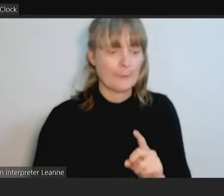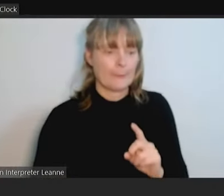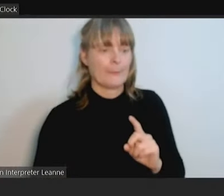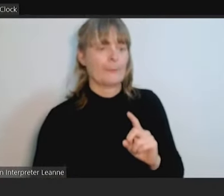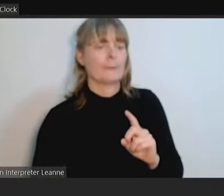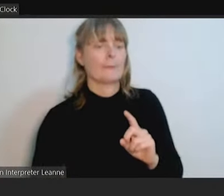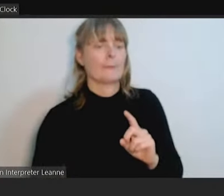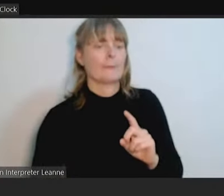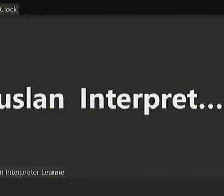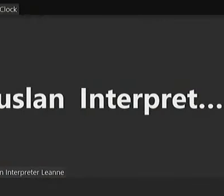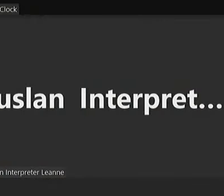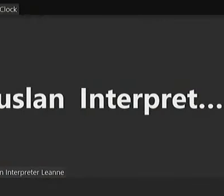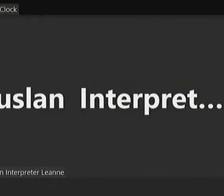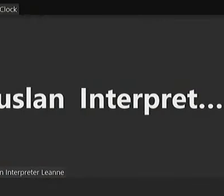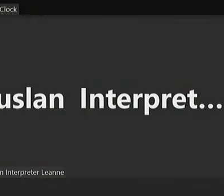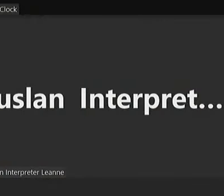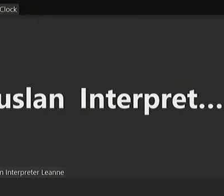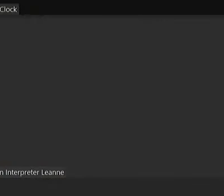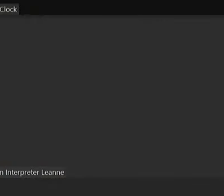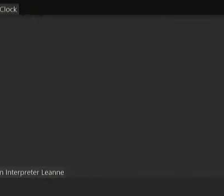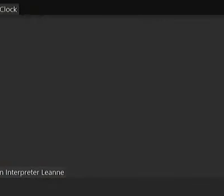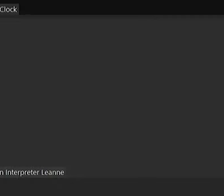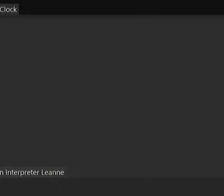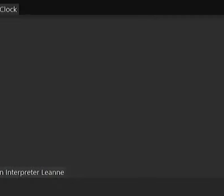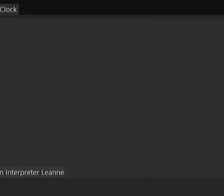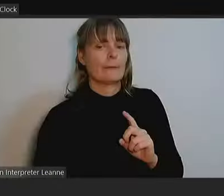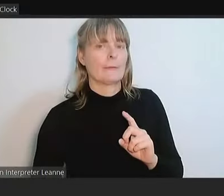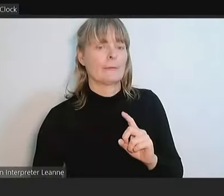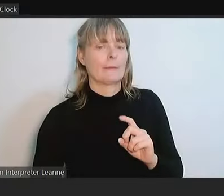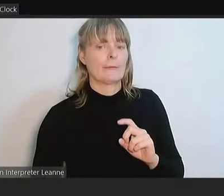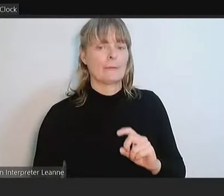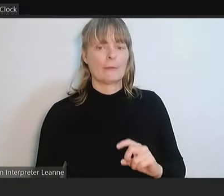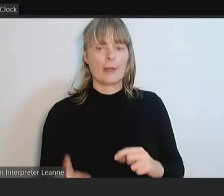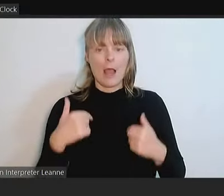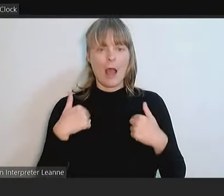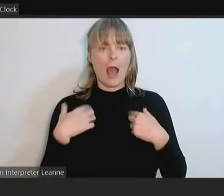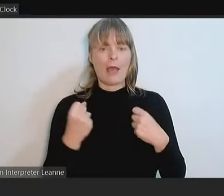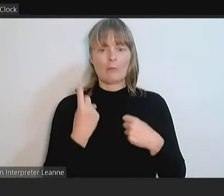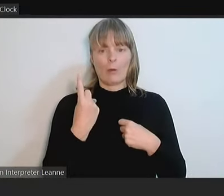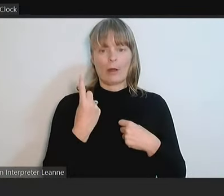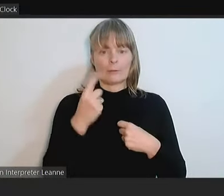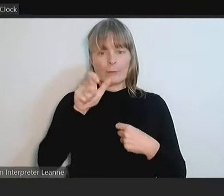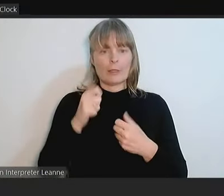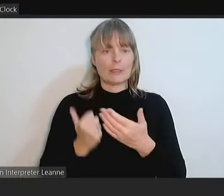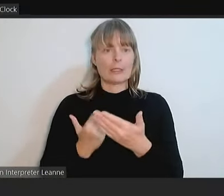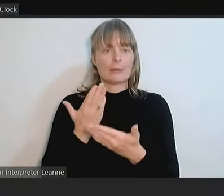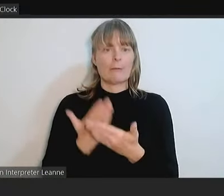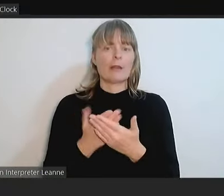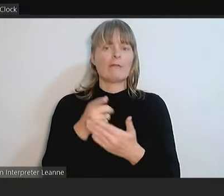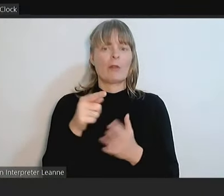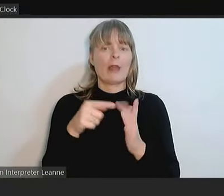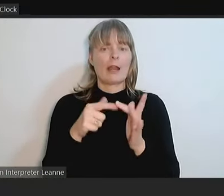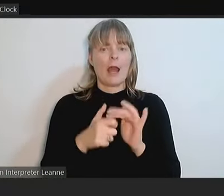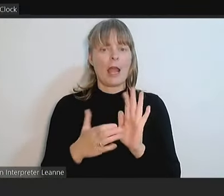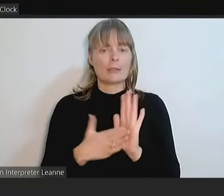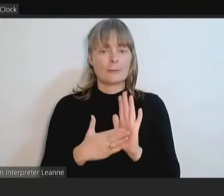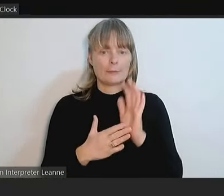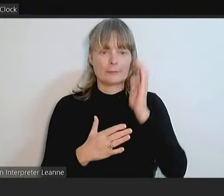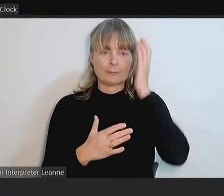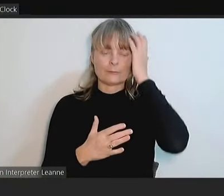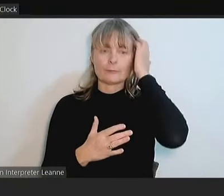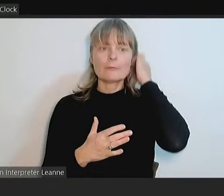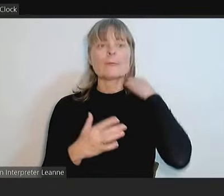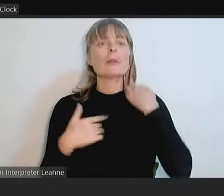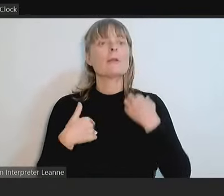Thank you Councillor Newton. I do have a submitter this evening for that item. Can I please